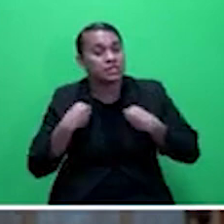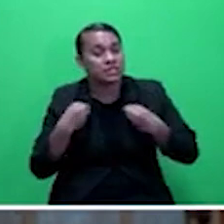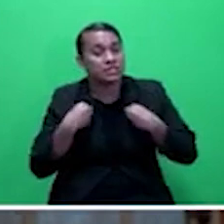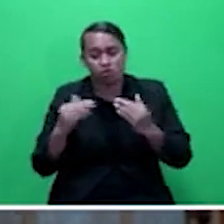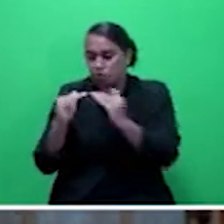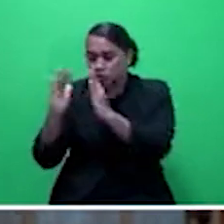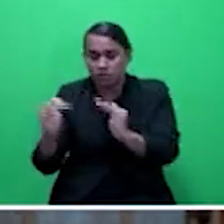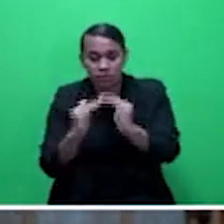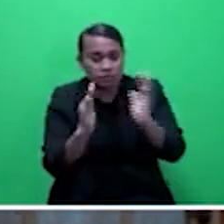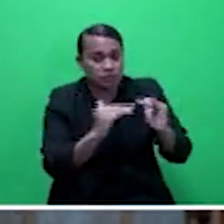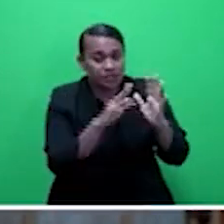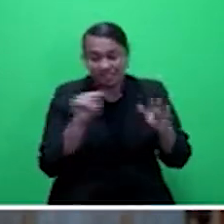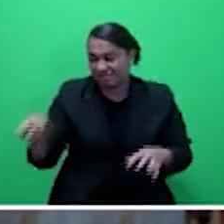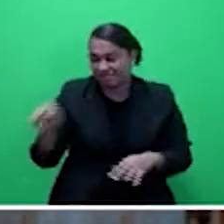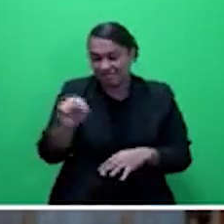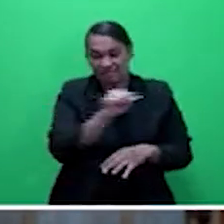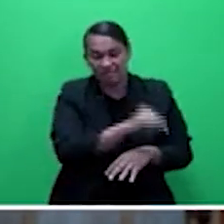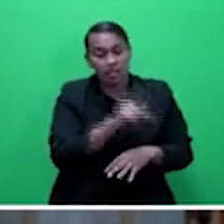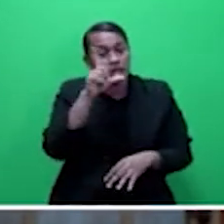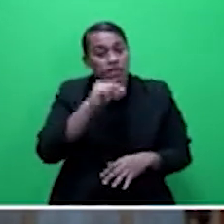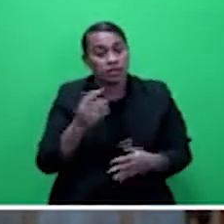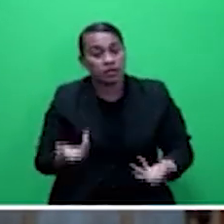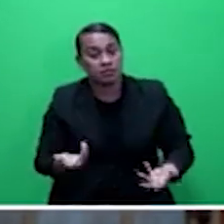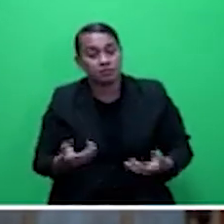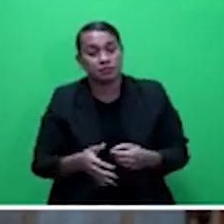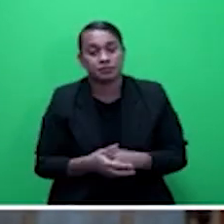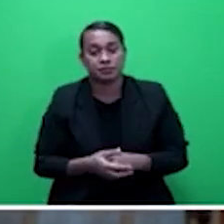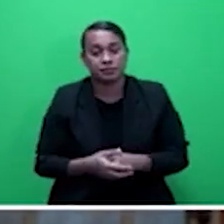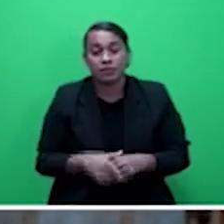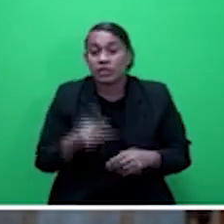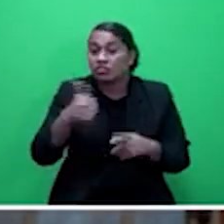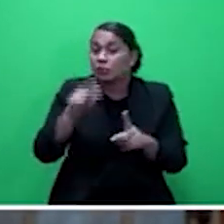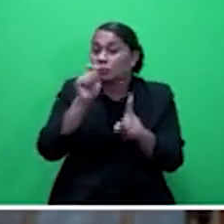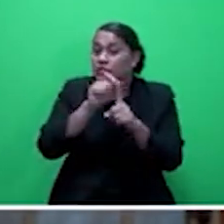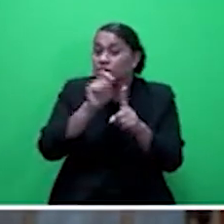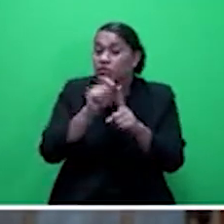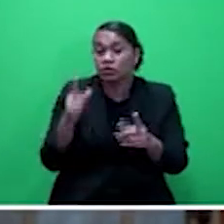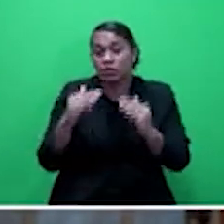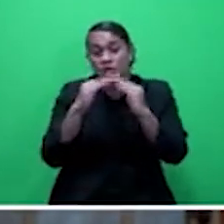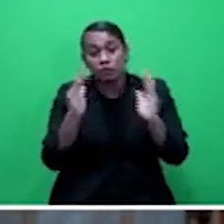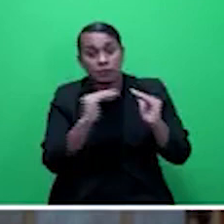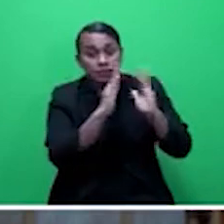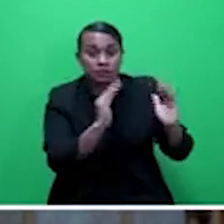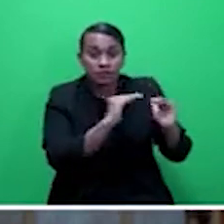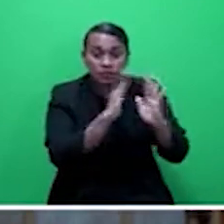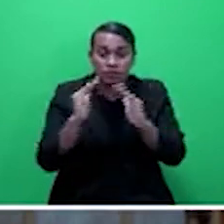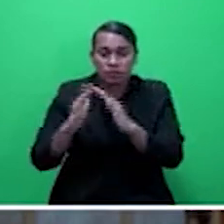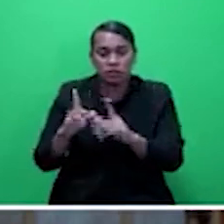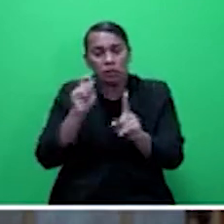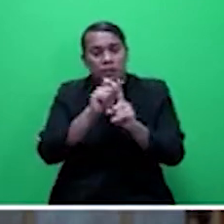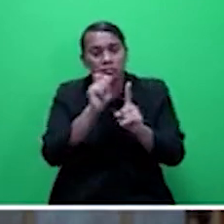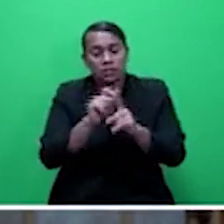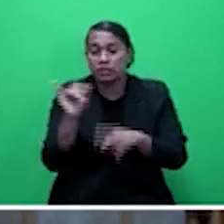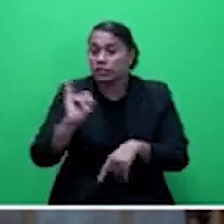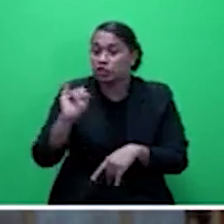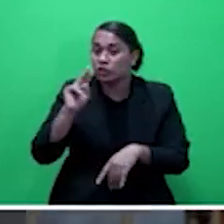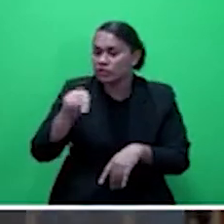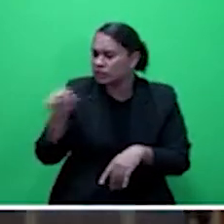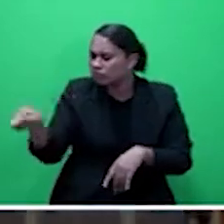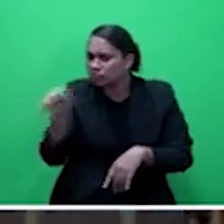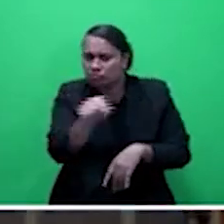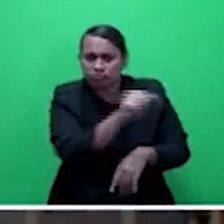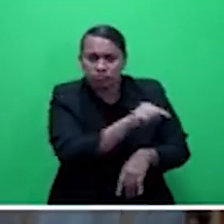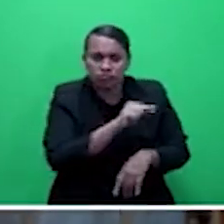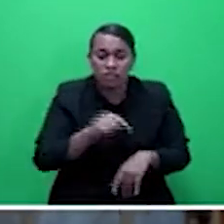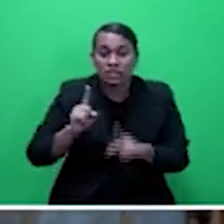targeting households and their specific insurance needs. So, I suppose